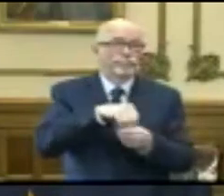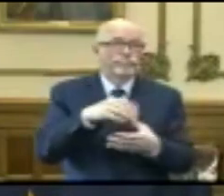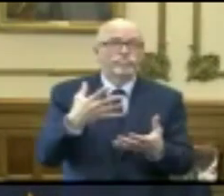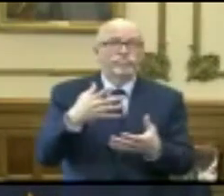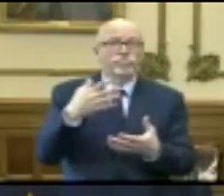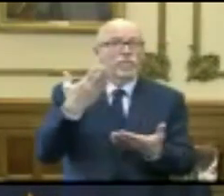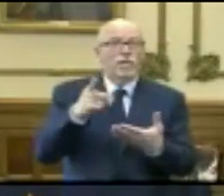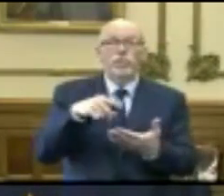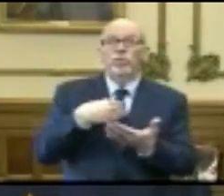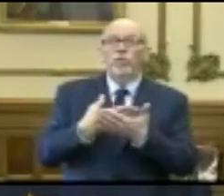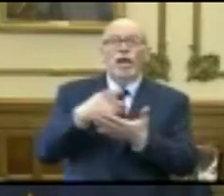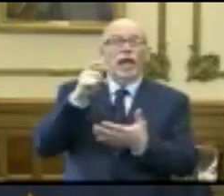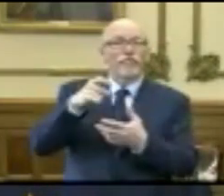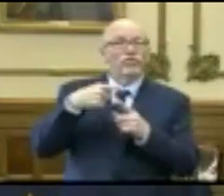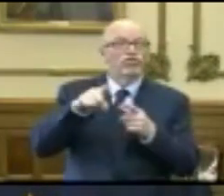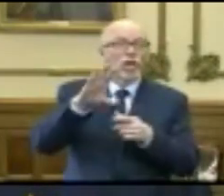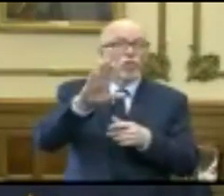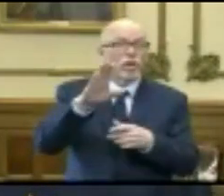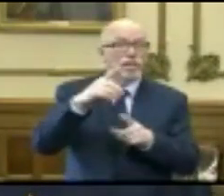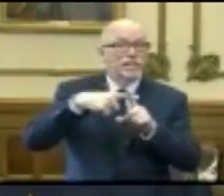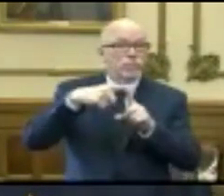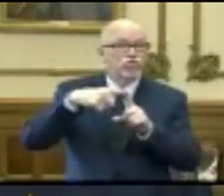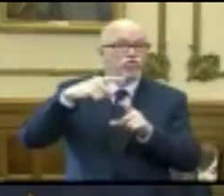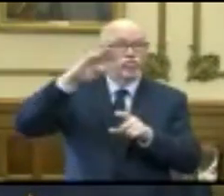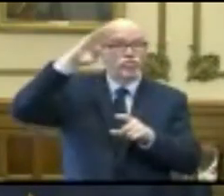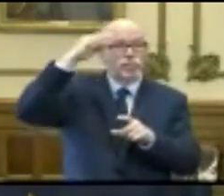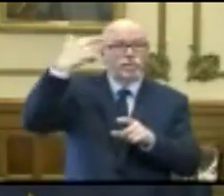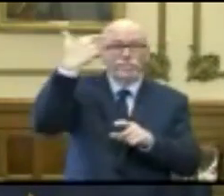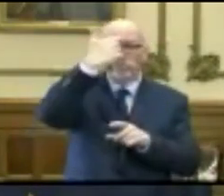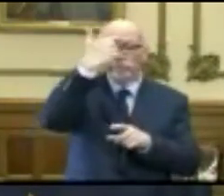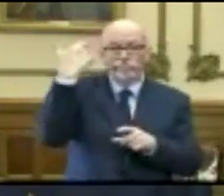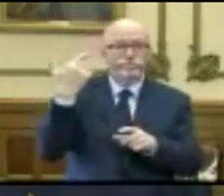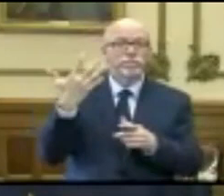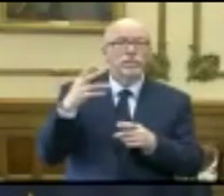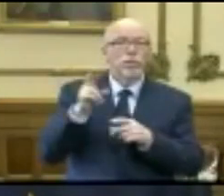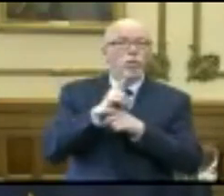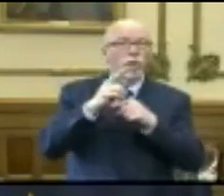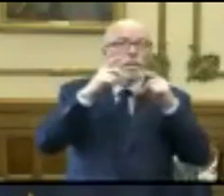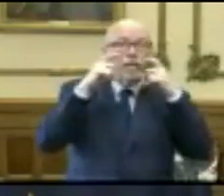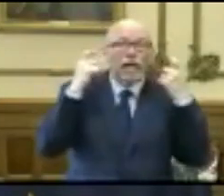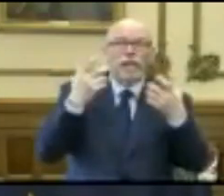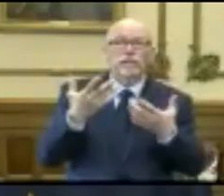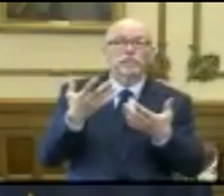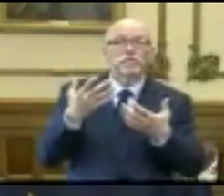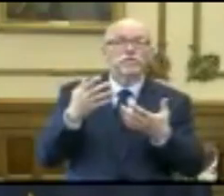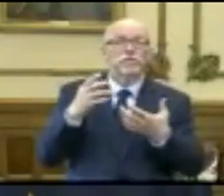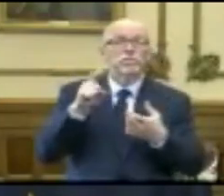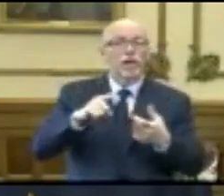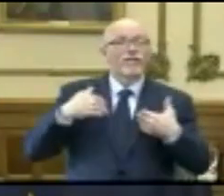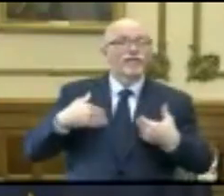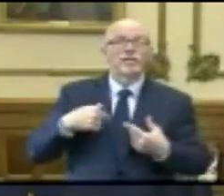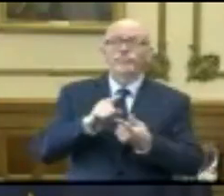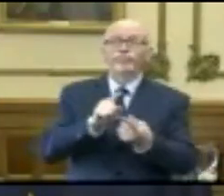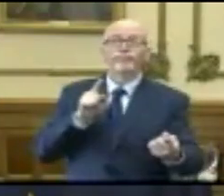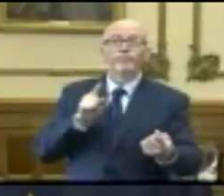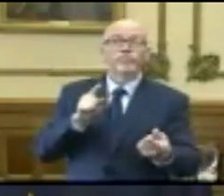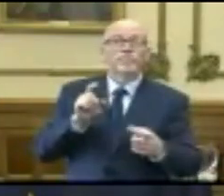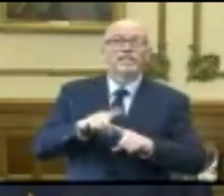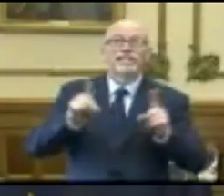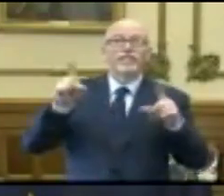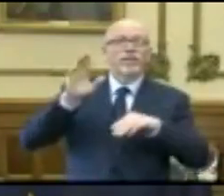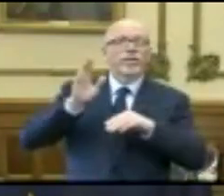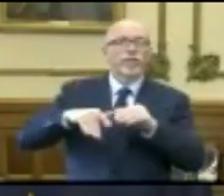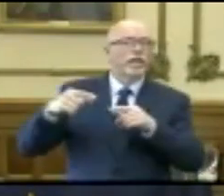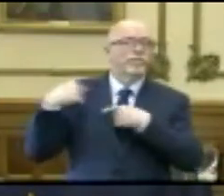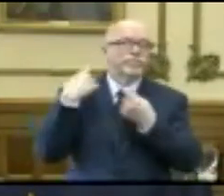temperature at the workplace, different cleanliness standards, wearing masks, physical distancing that is a little different